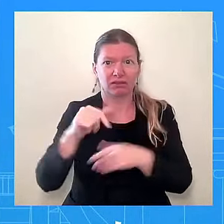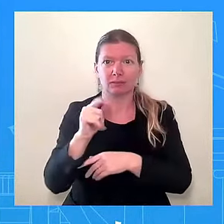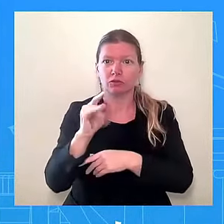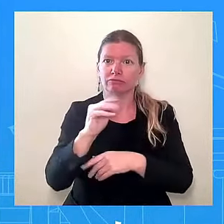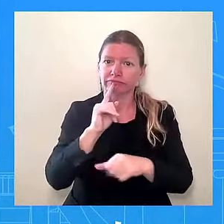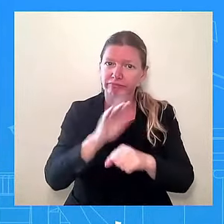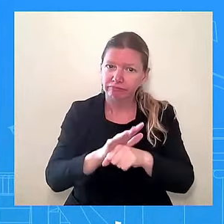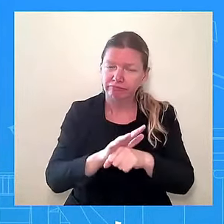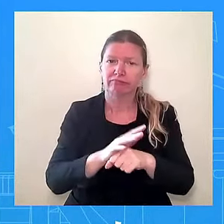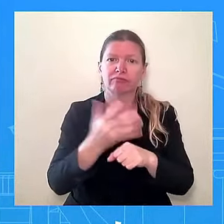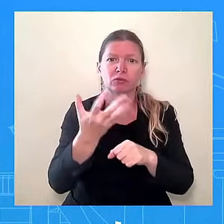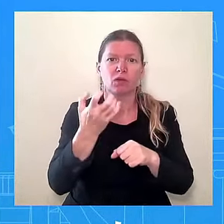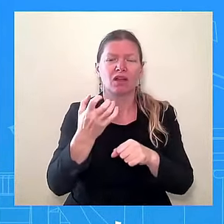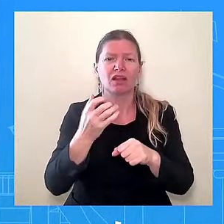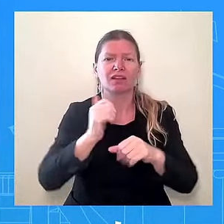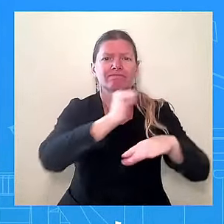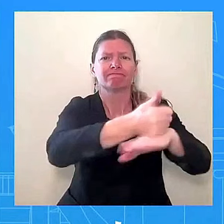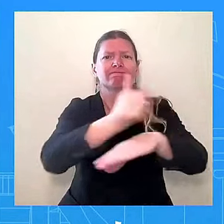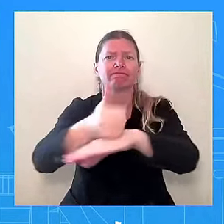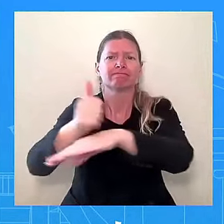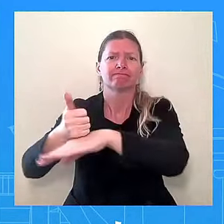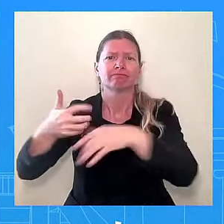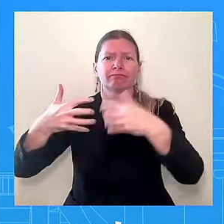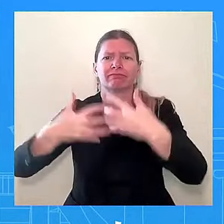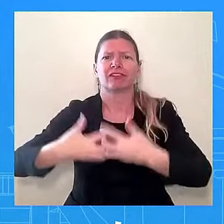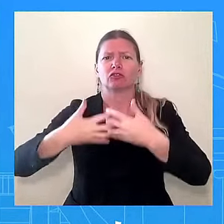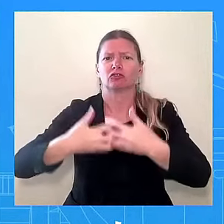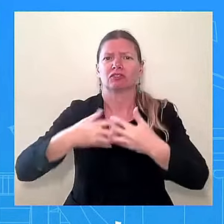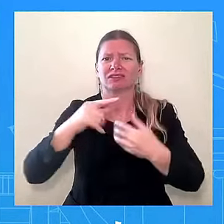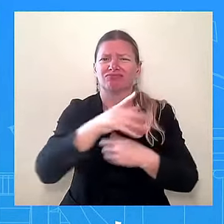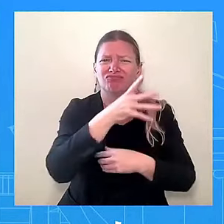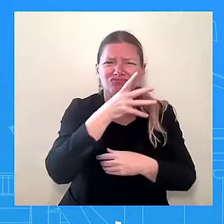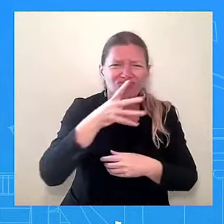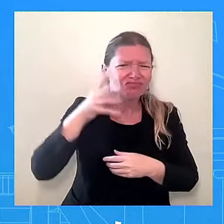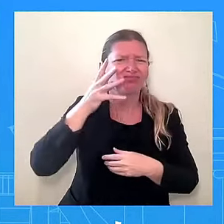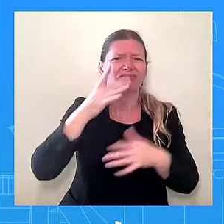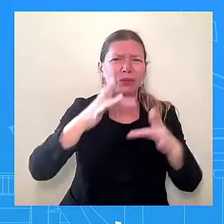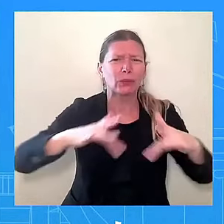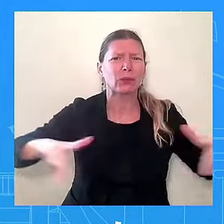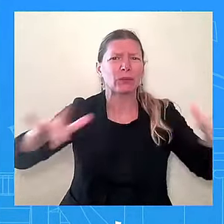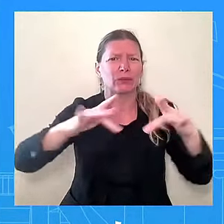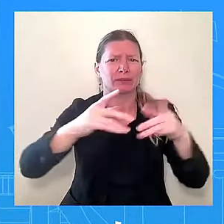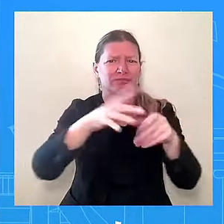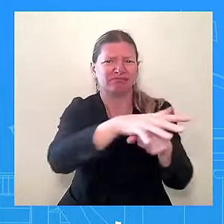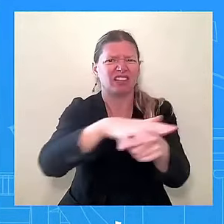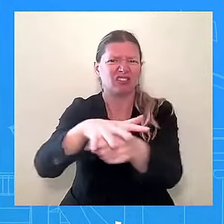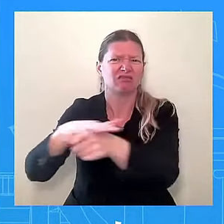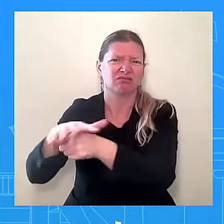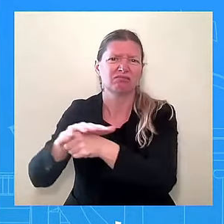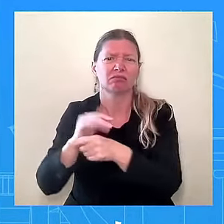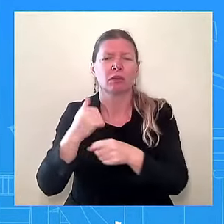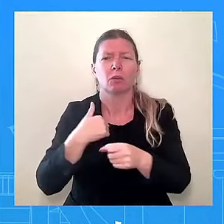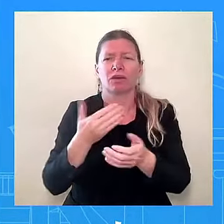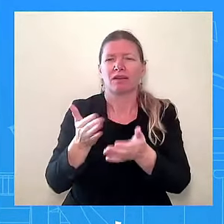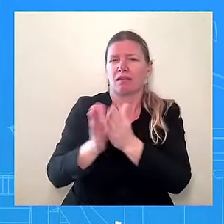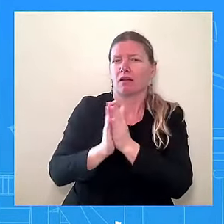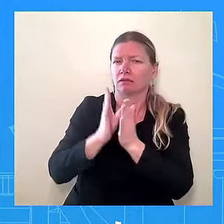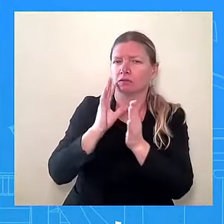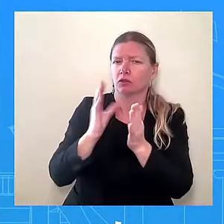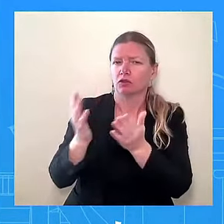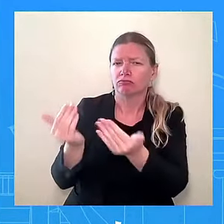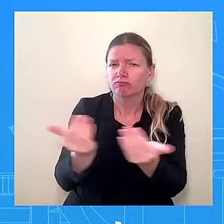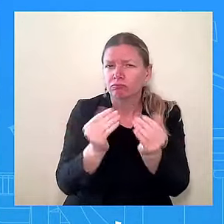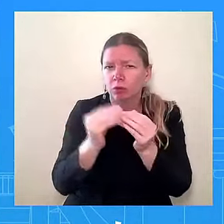information, and I think it's information that I hope the Treasury Department takes into consideration as it makes a very important decision.